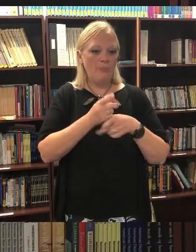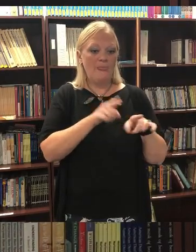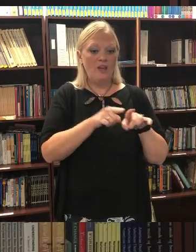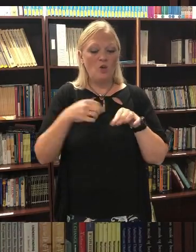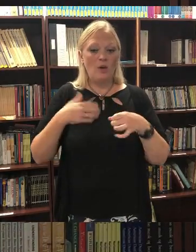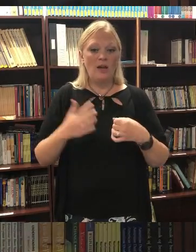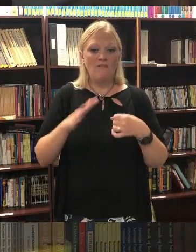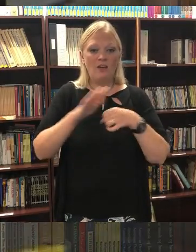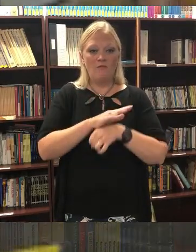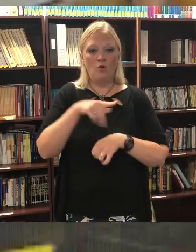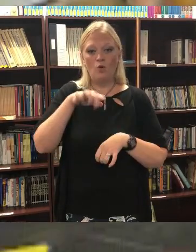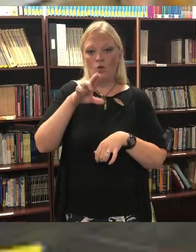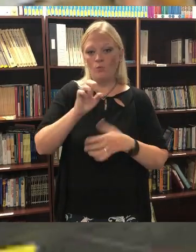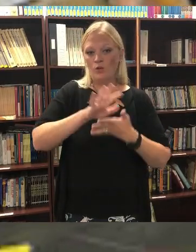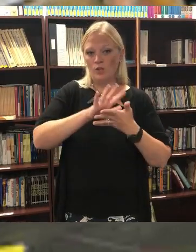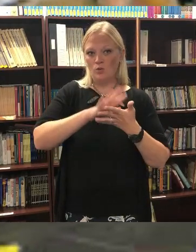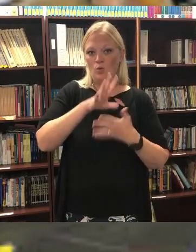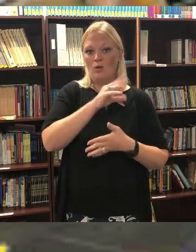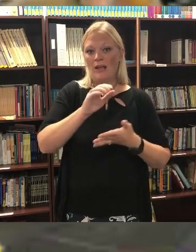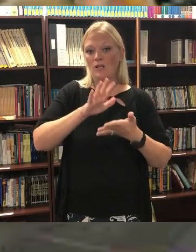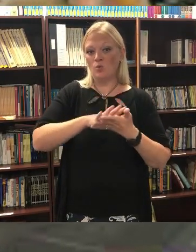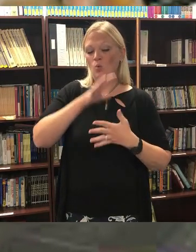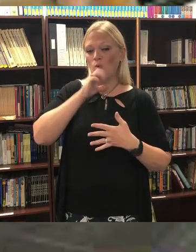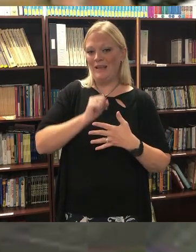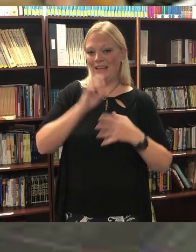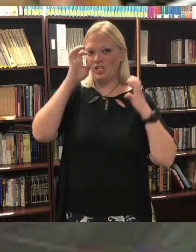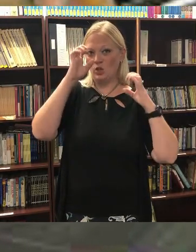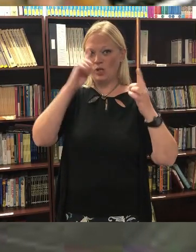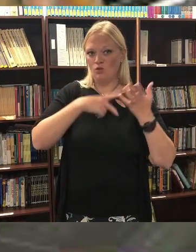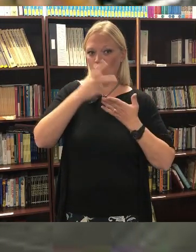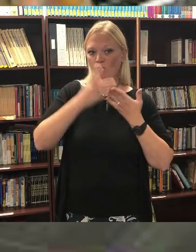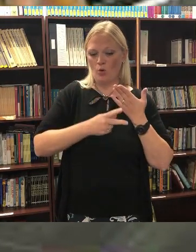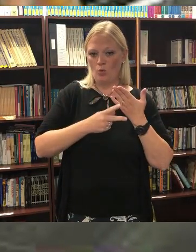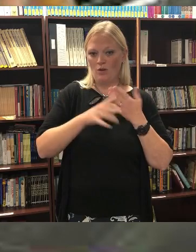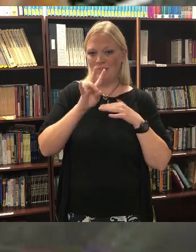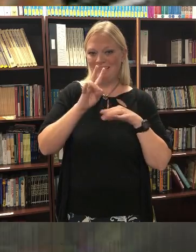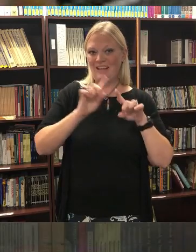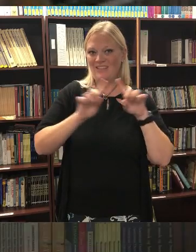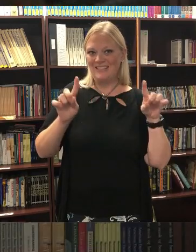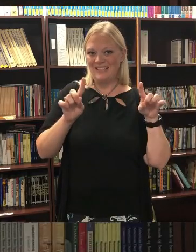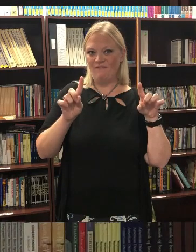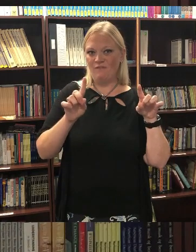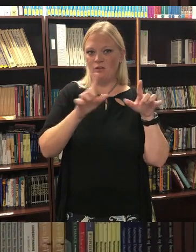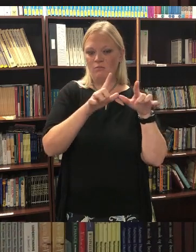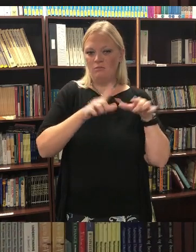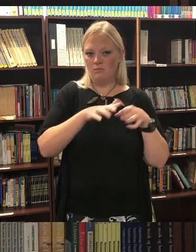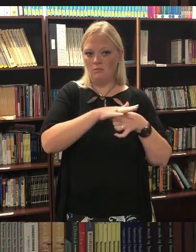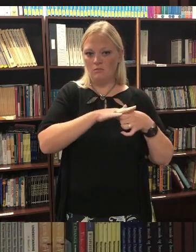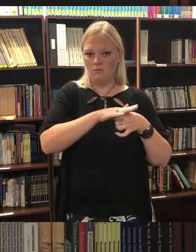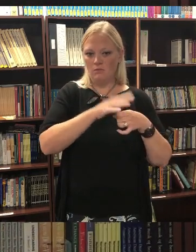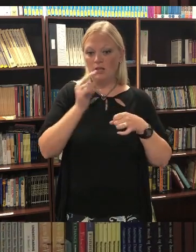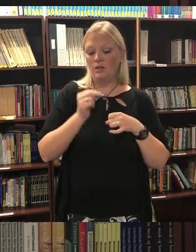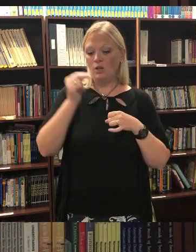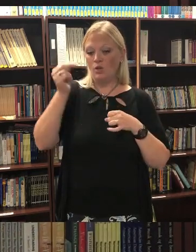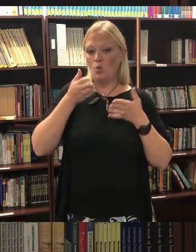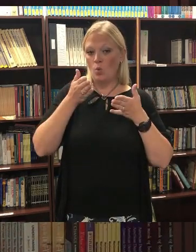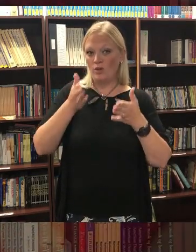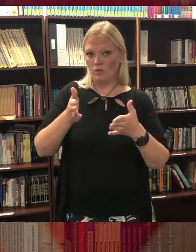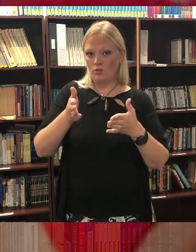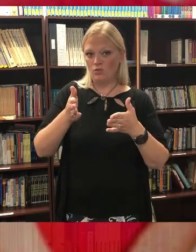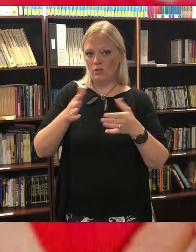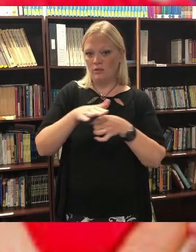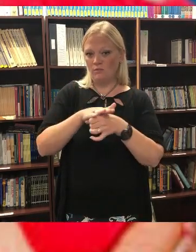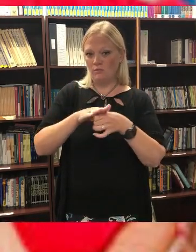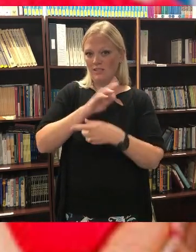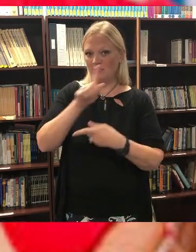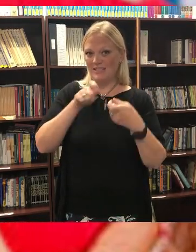preschool and school-age educational program in seven different locations. At our North Street location in